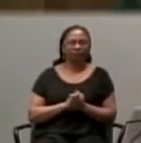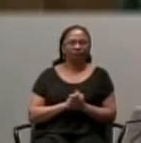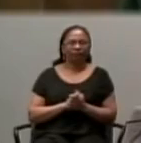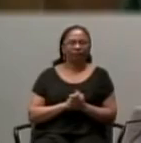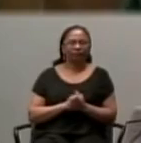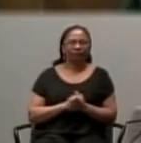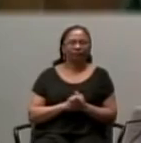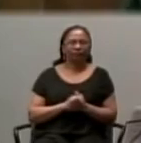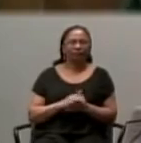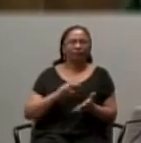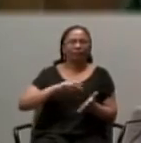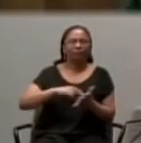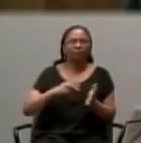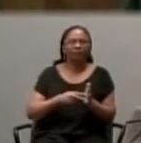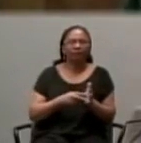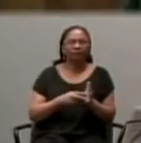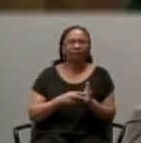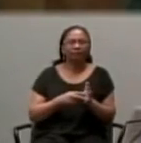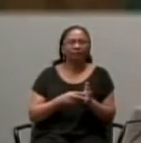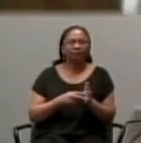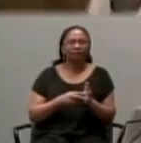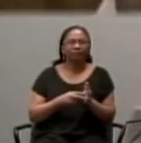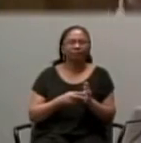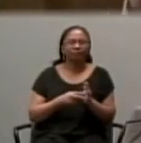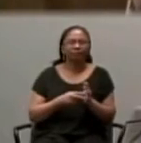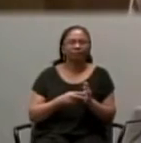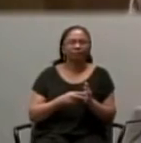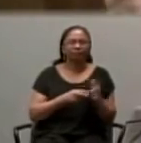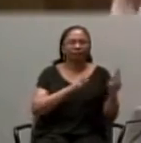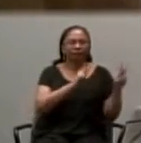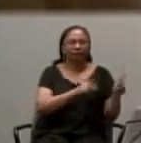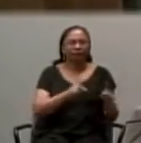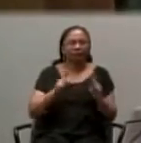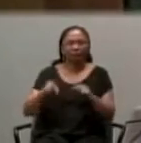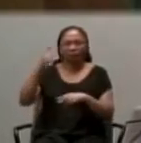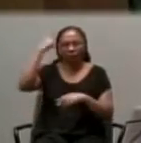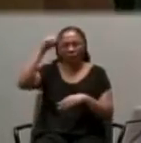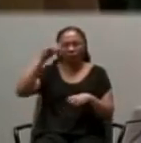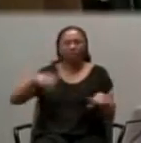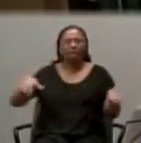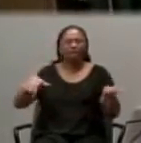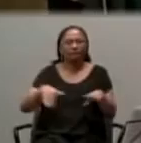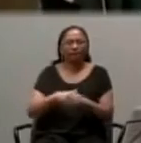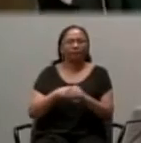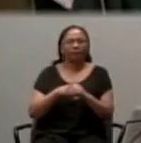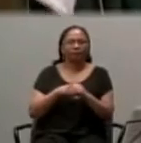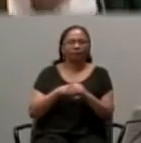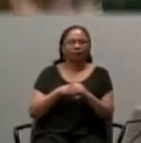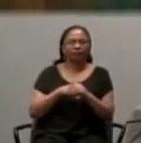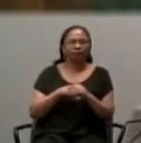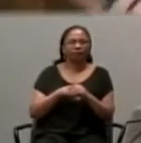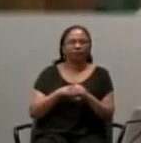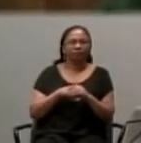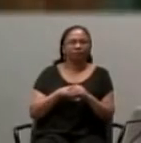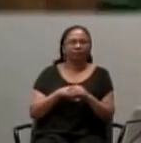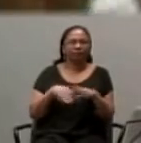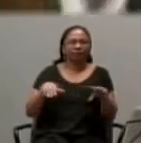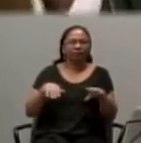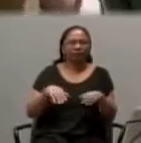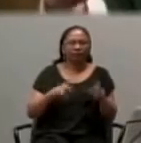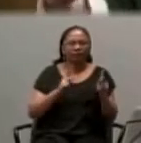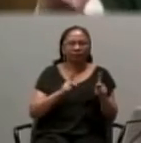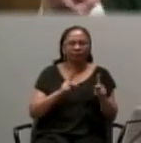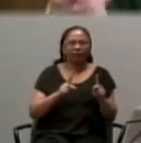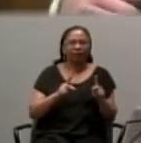Nuptial bath. Meaning, it's a preparation for marriage with God, for